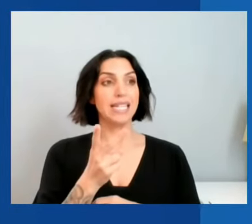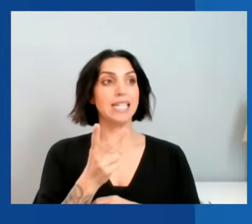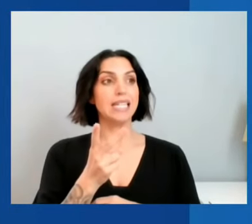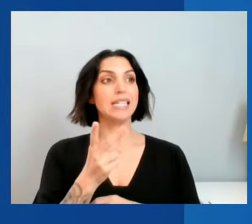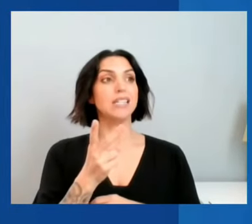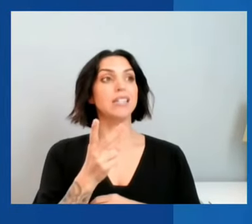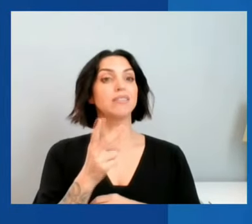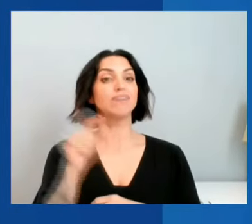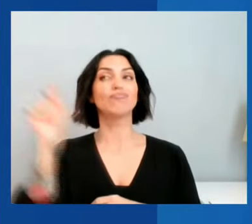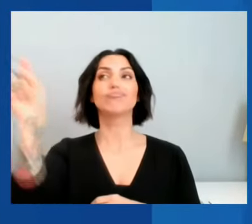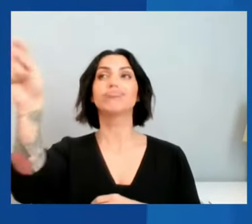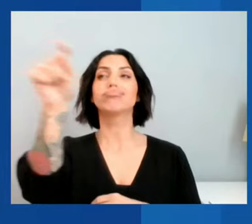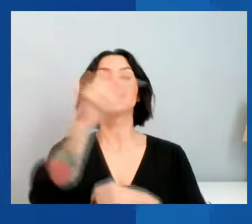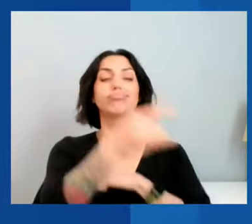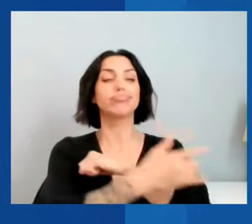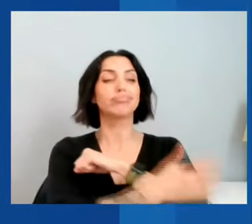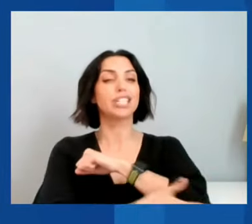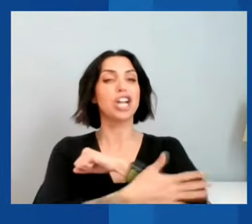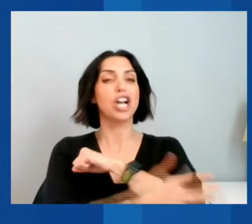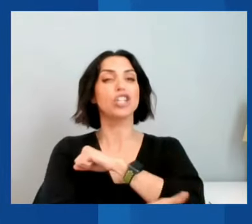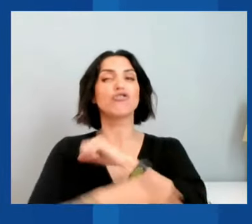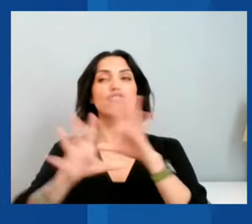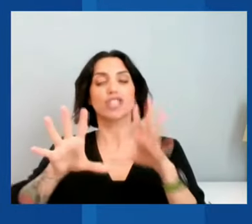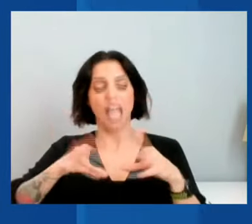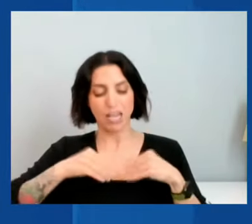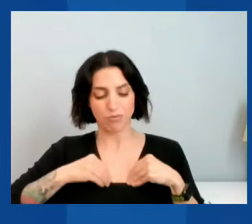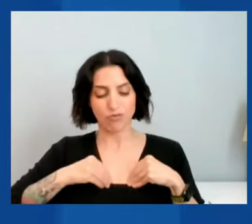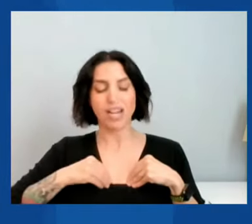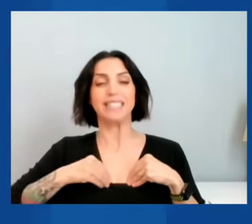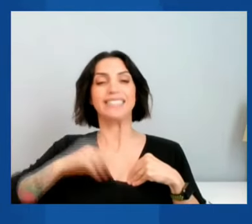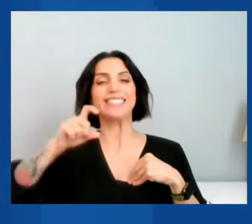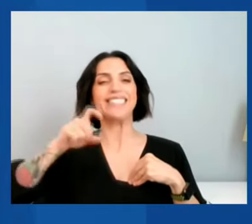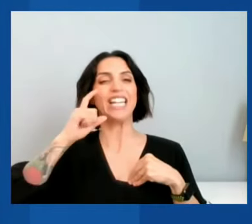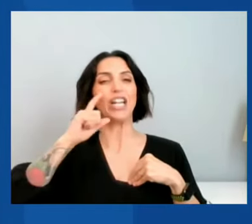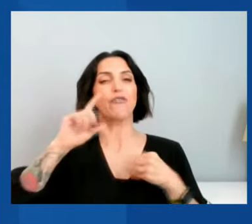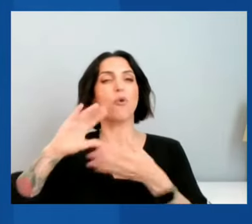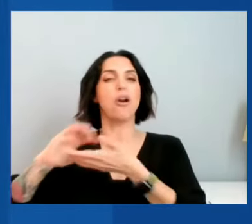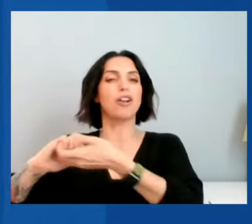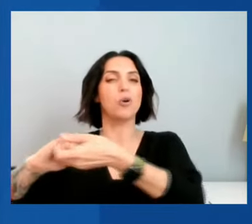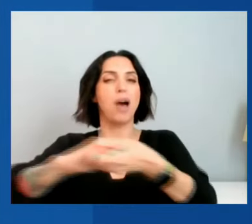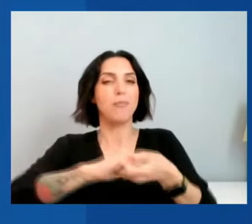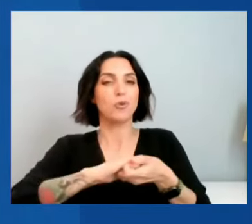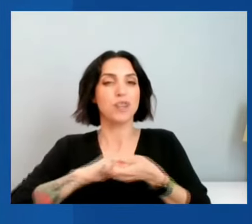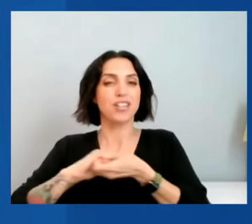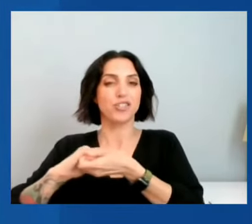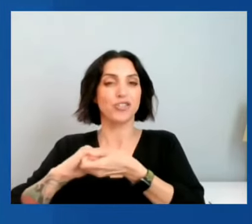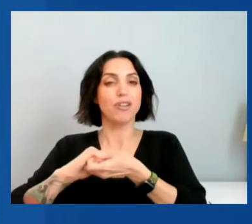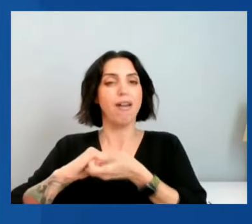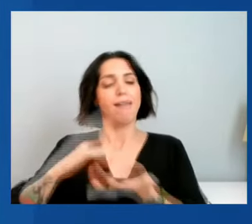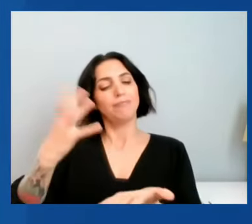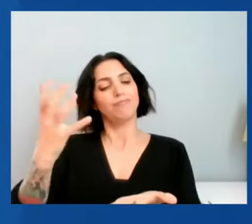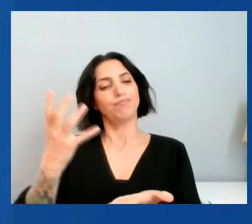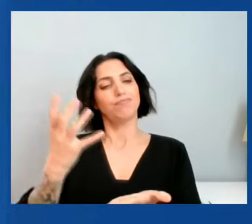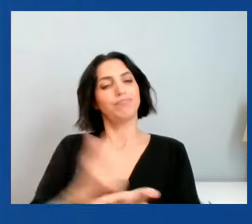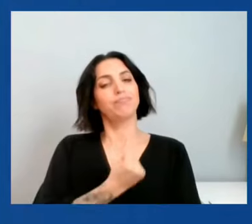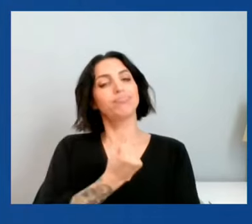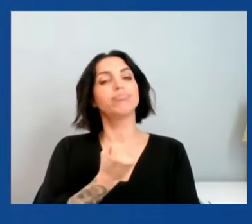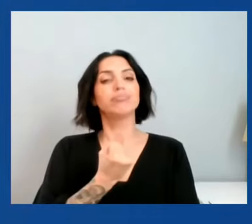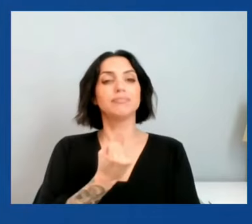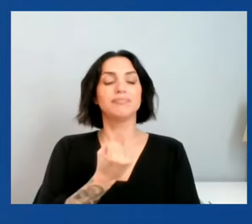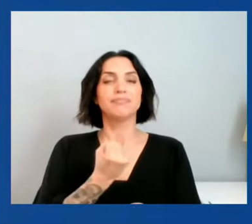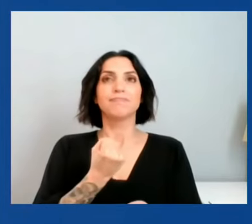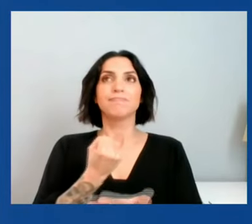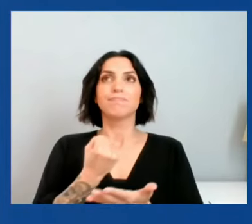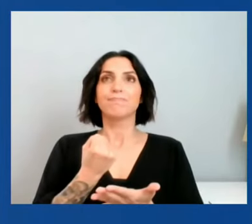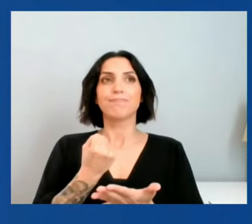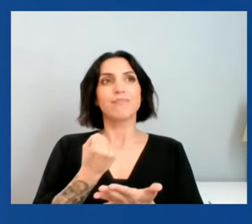embrace the need for cooperation and take this moment as a